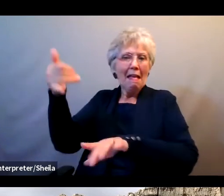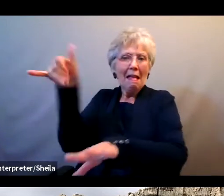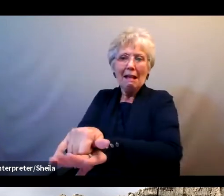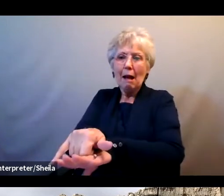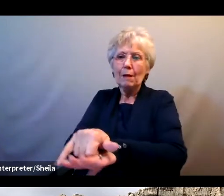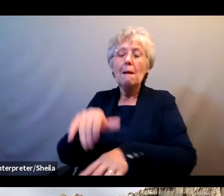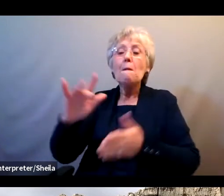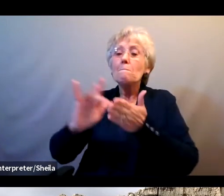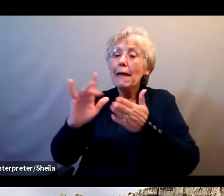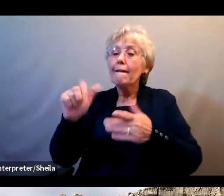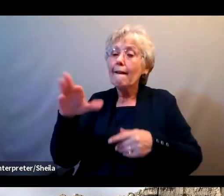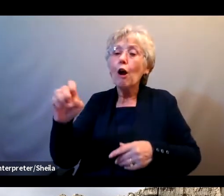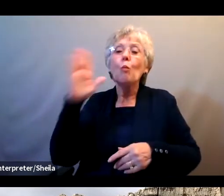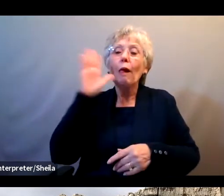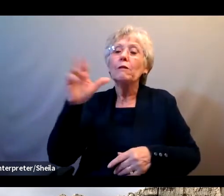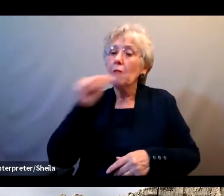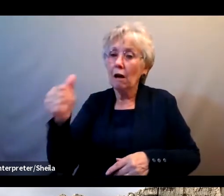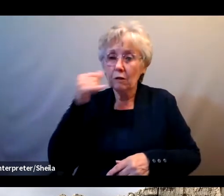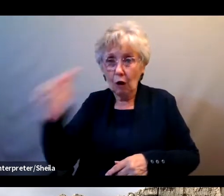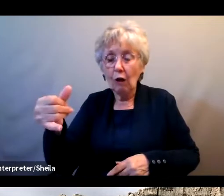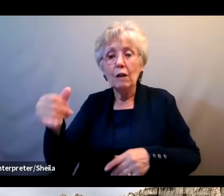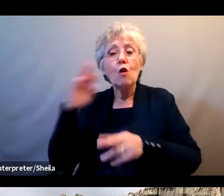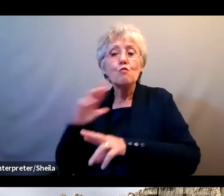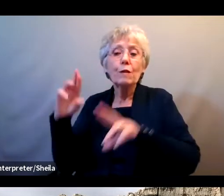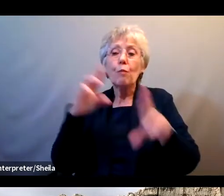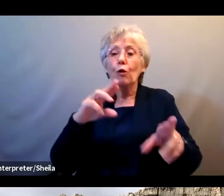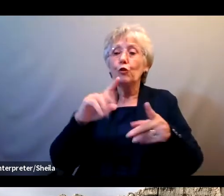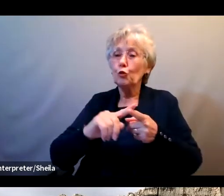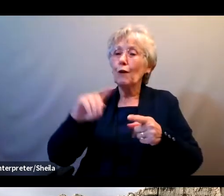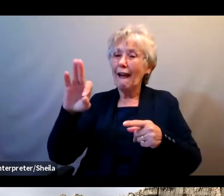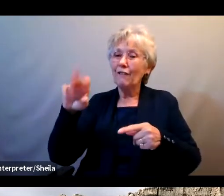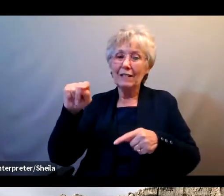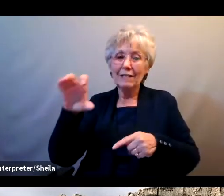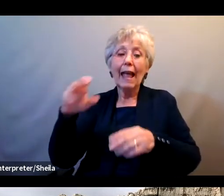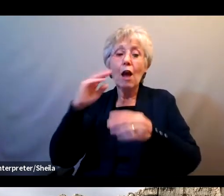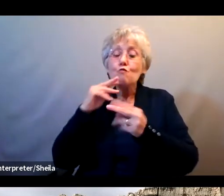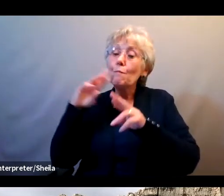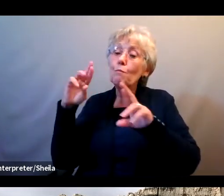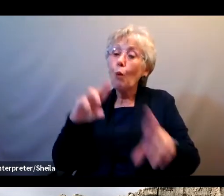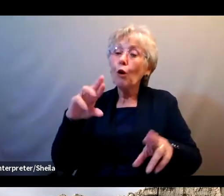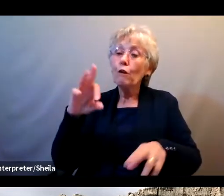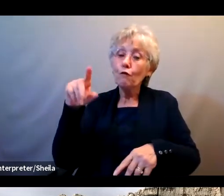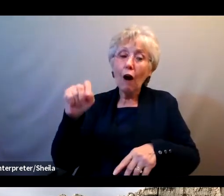calling. And you can report it to the FTC at reportfraud.fdc.gov.